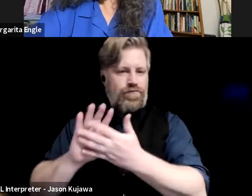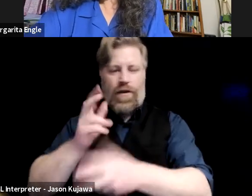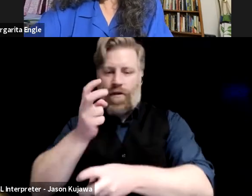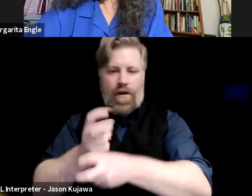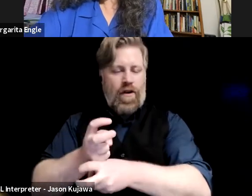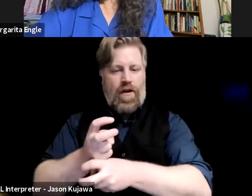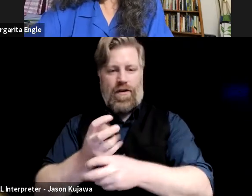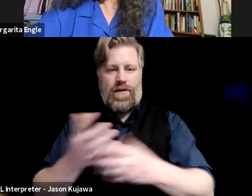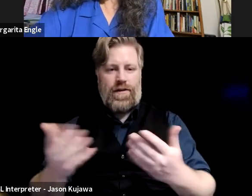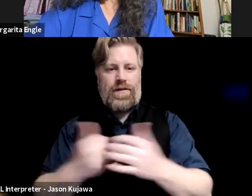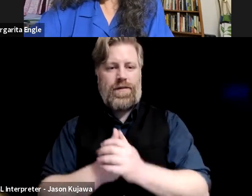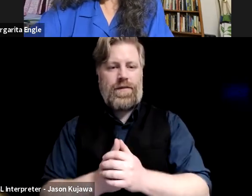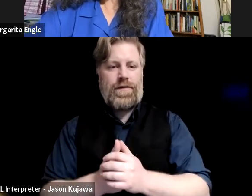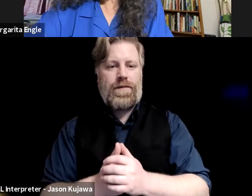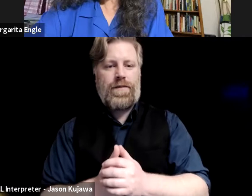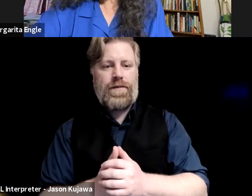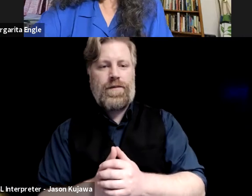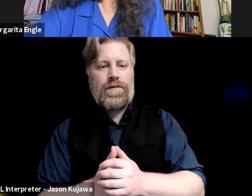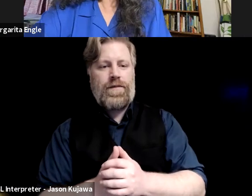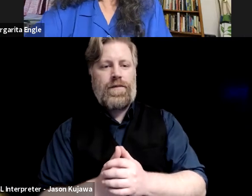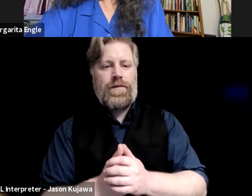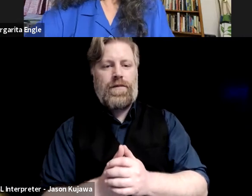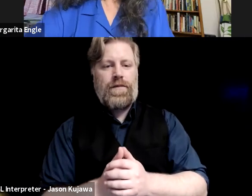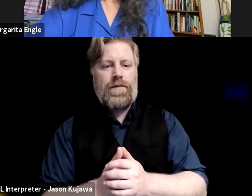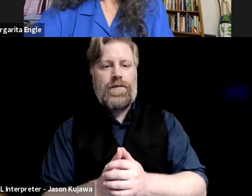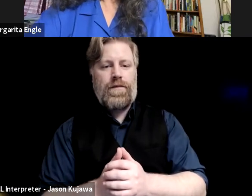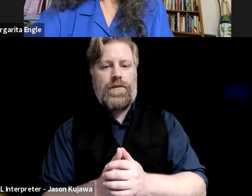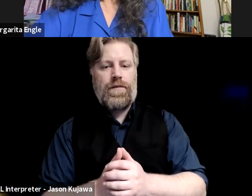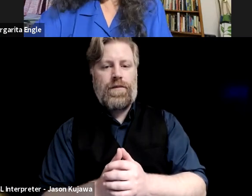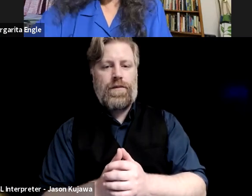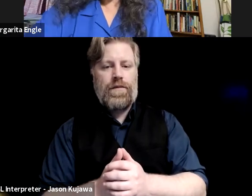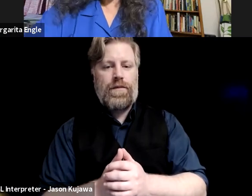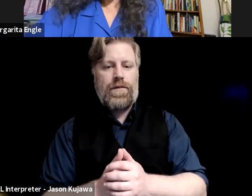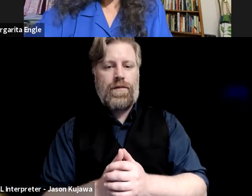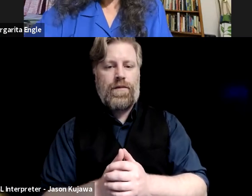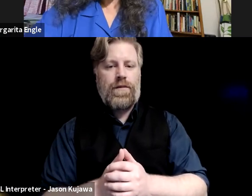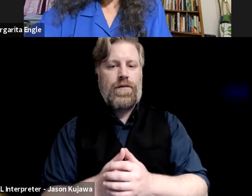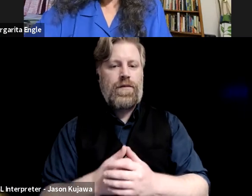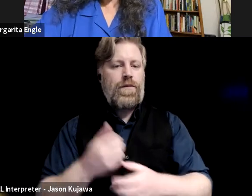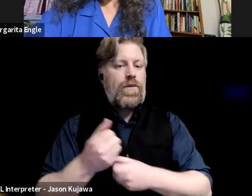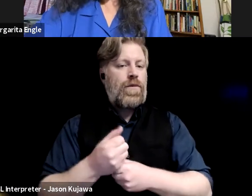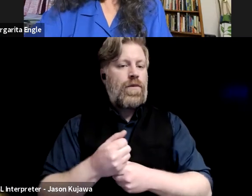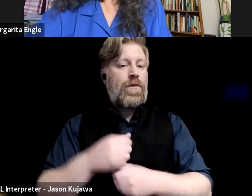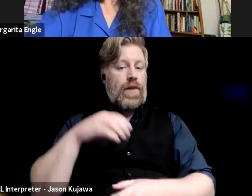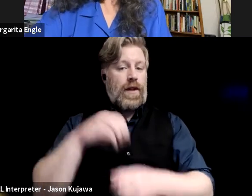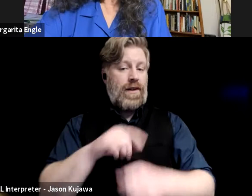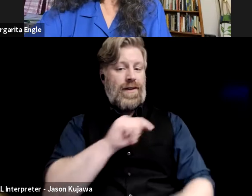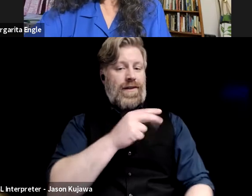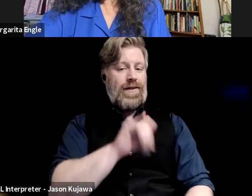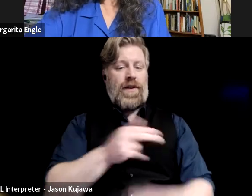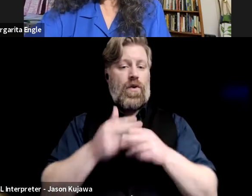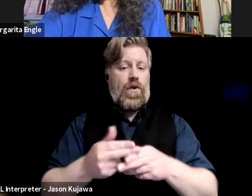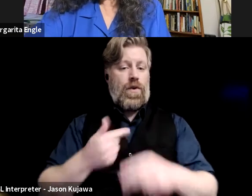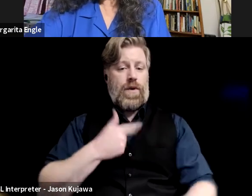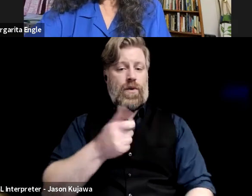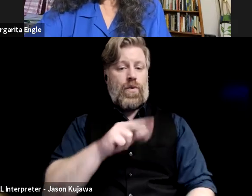you know, poetry, um, as, Guido's poetry teacher, Ms. Wong, and they call me Guido, tells him, poetry is the clearest